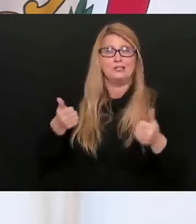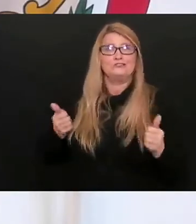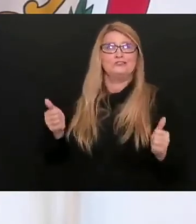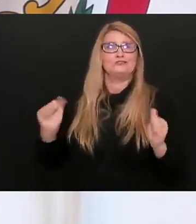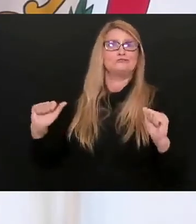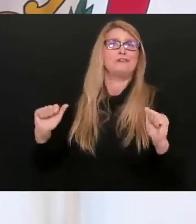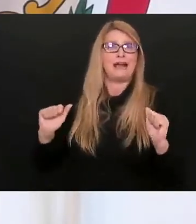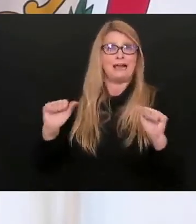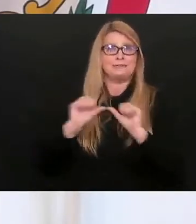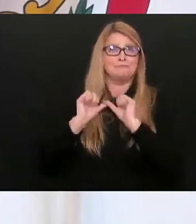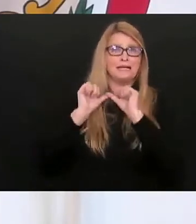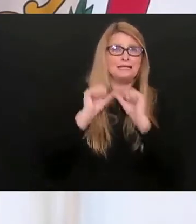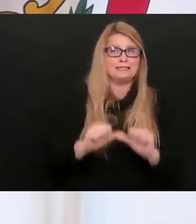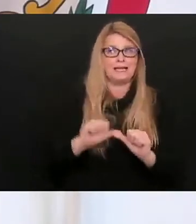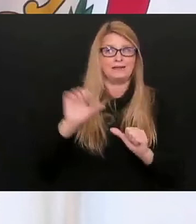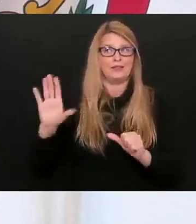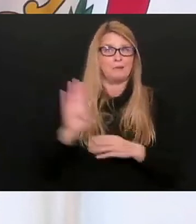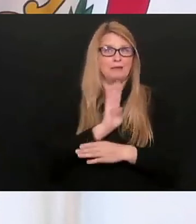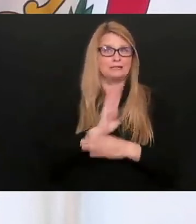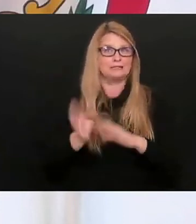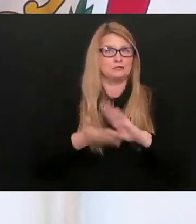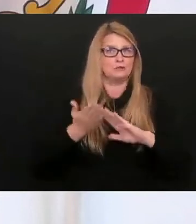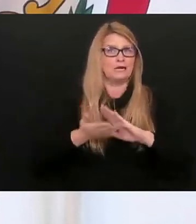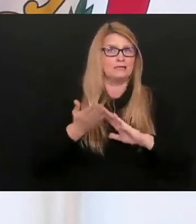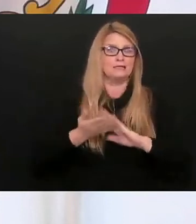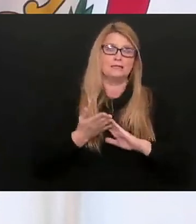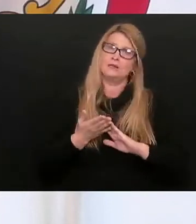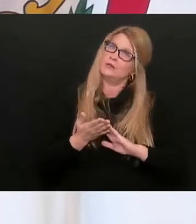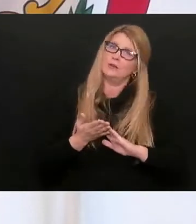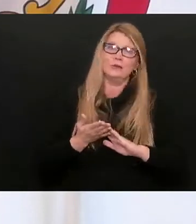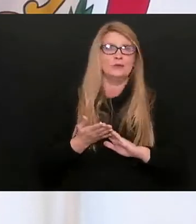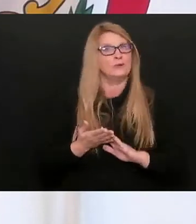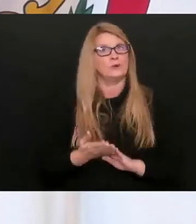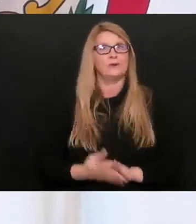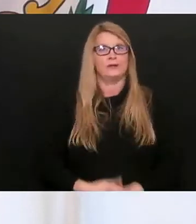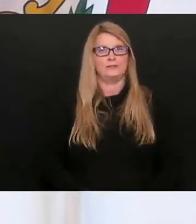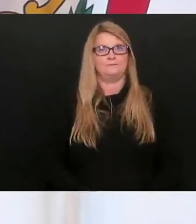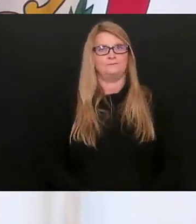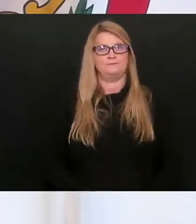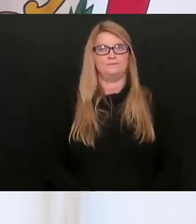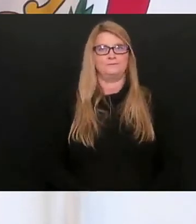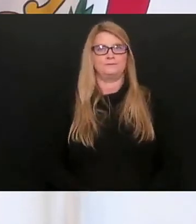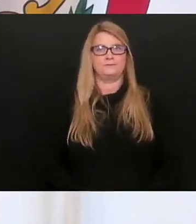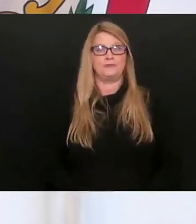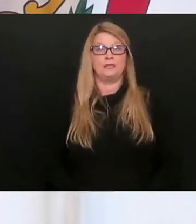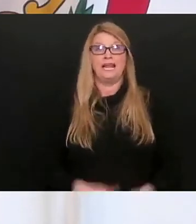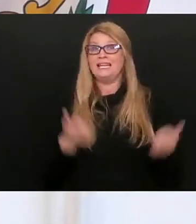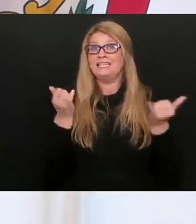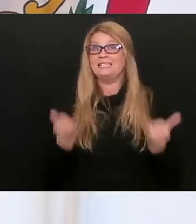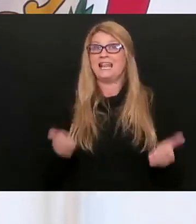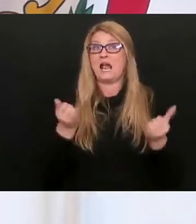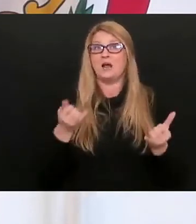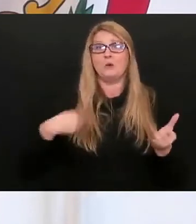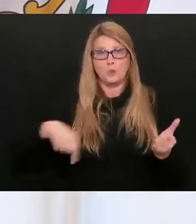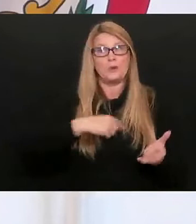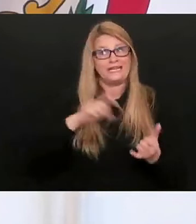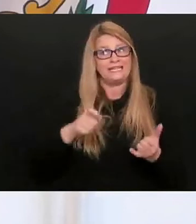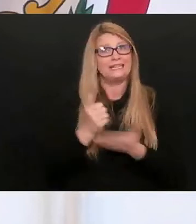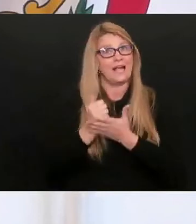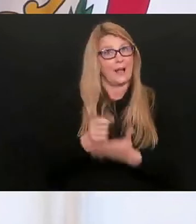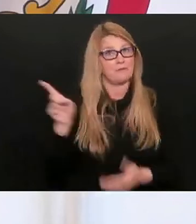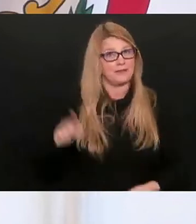maintain the storm and get through it. Now, we need to help those, do we not,